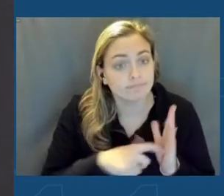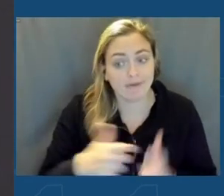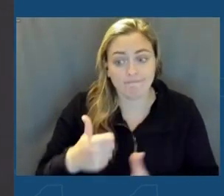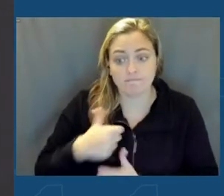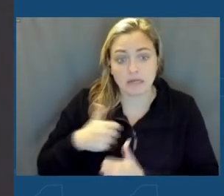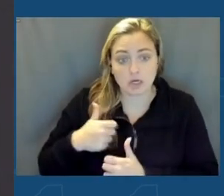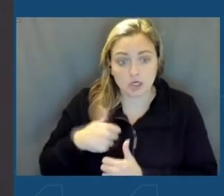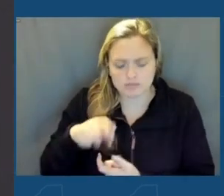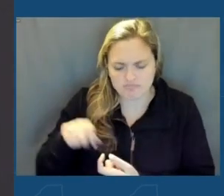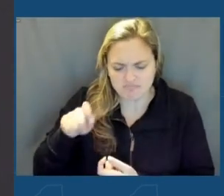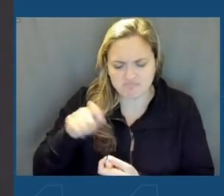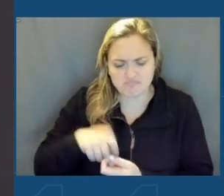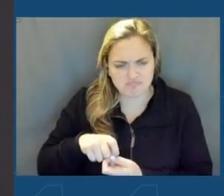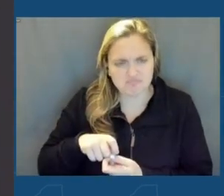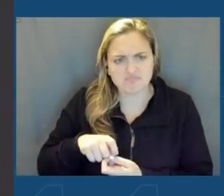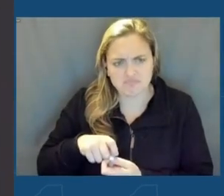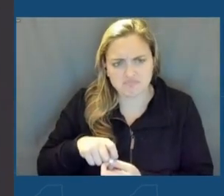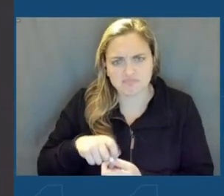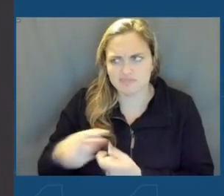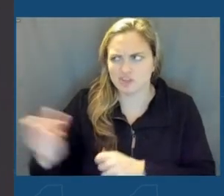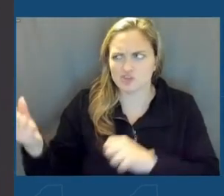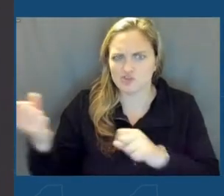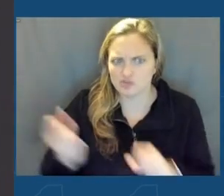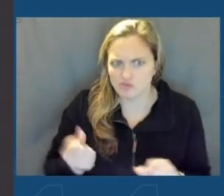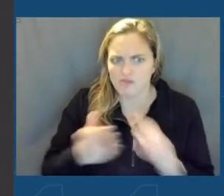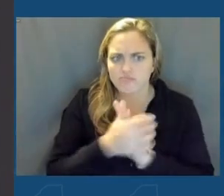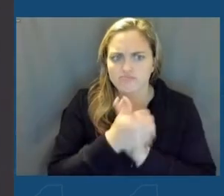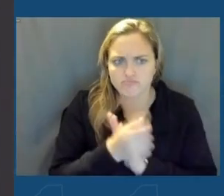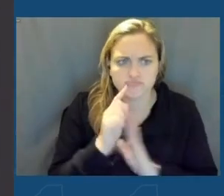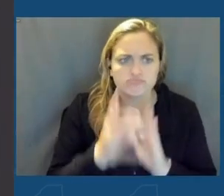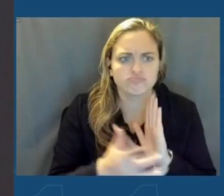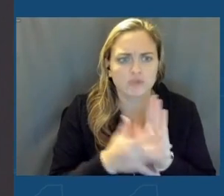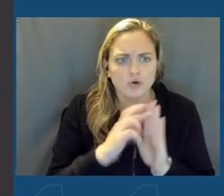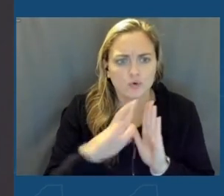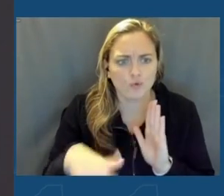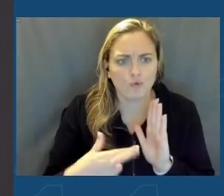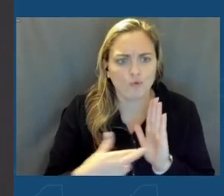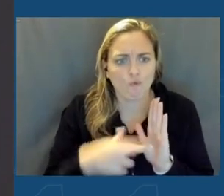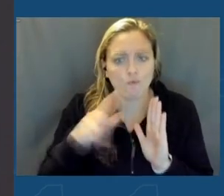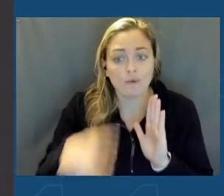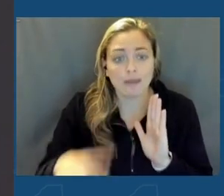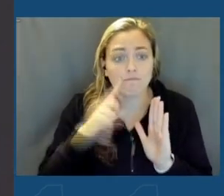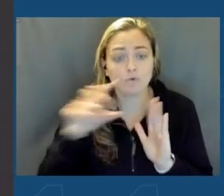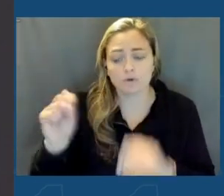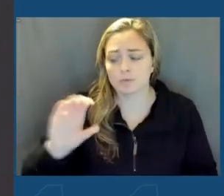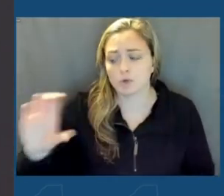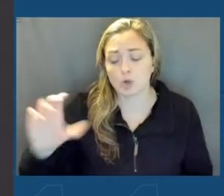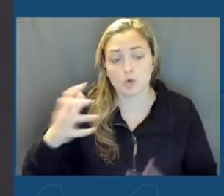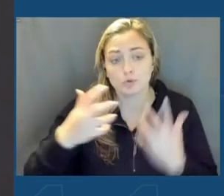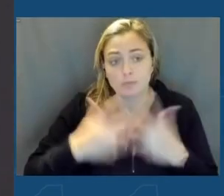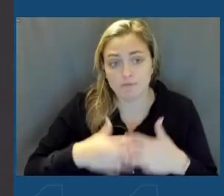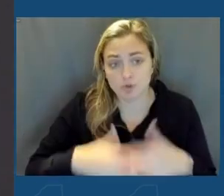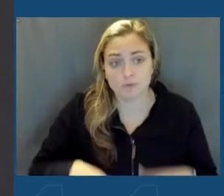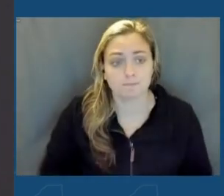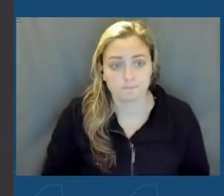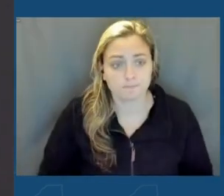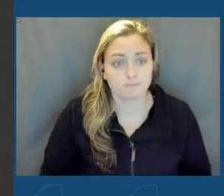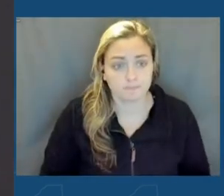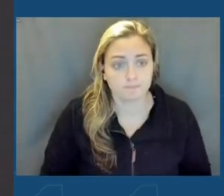in particular have strong skill sets for the technical roles needed in semiconductor manufacturing.